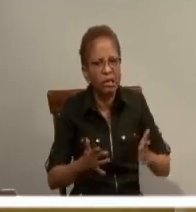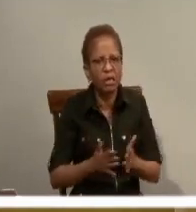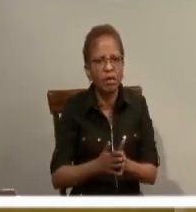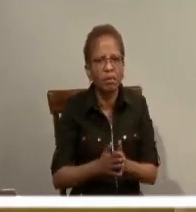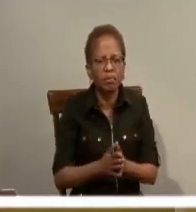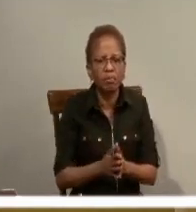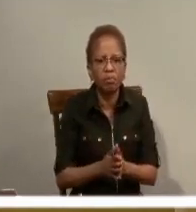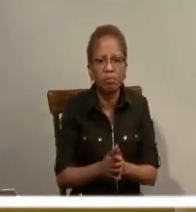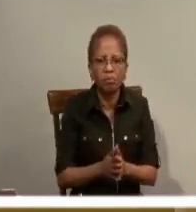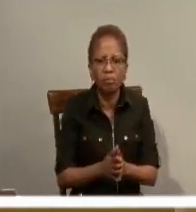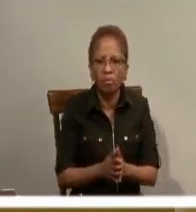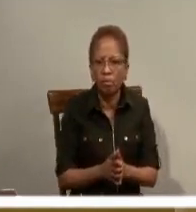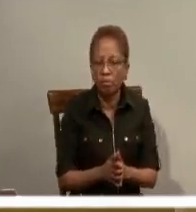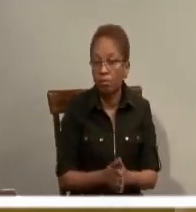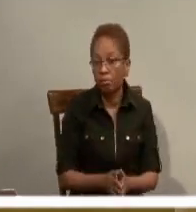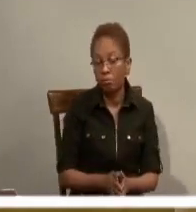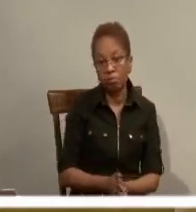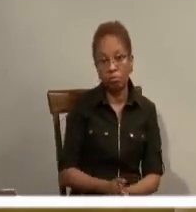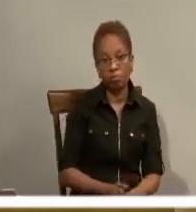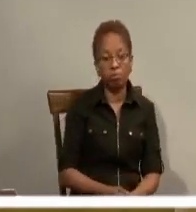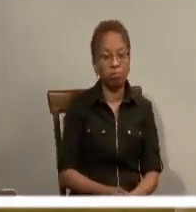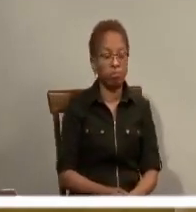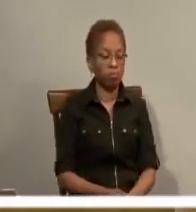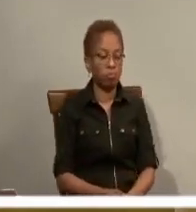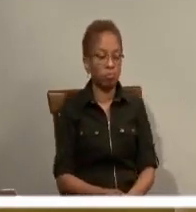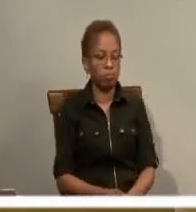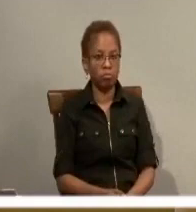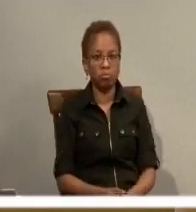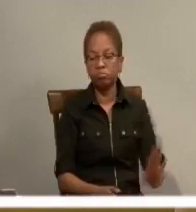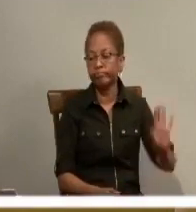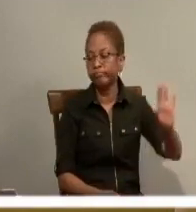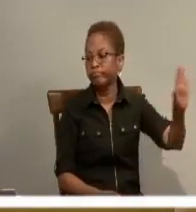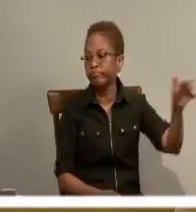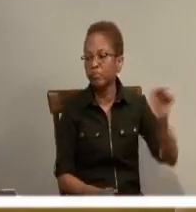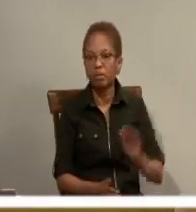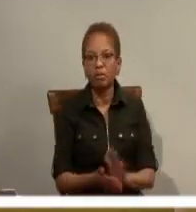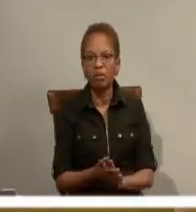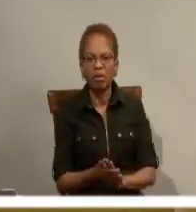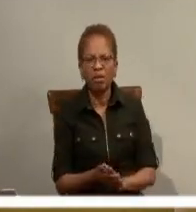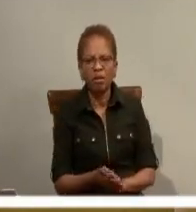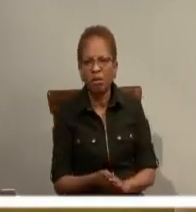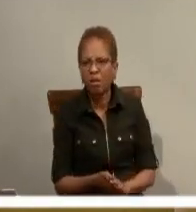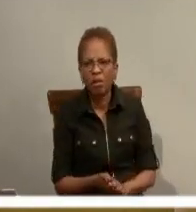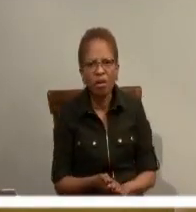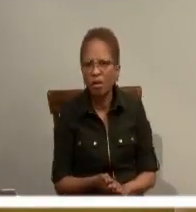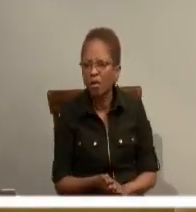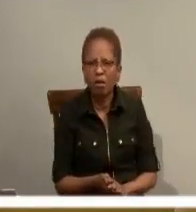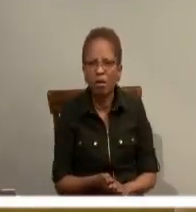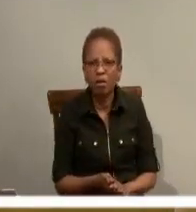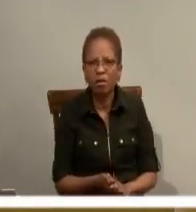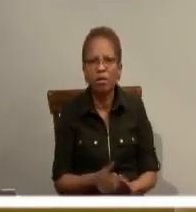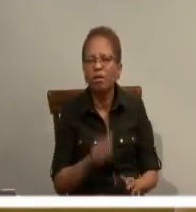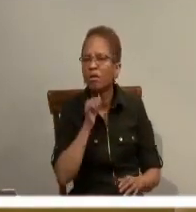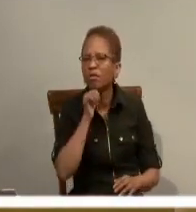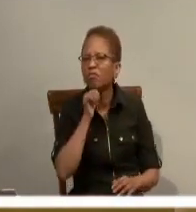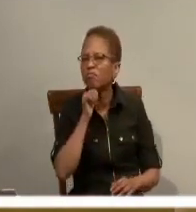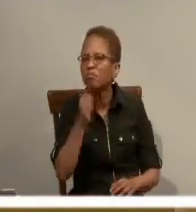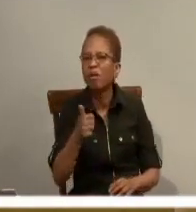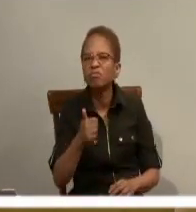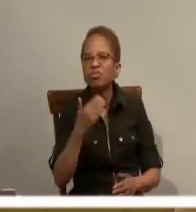face in them, we can't because we don't know him. We don't know him. Good tree,